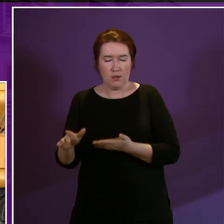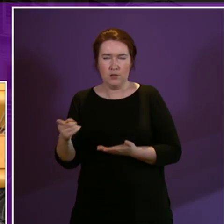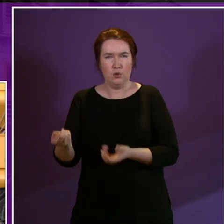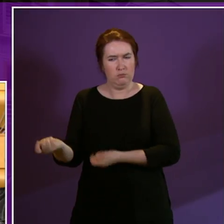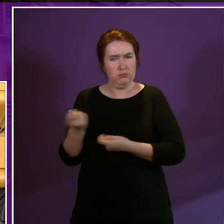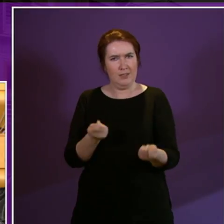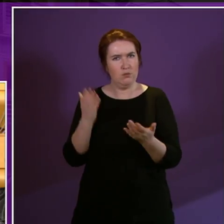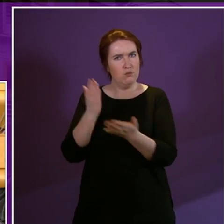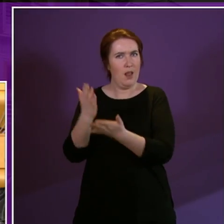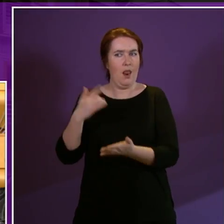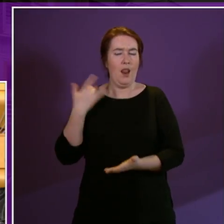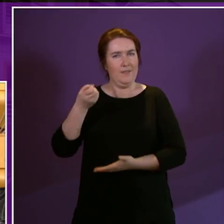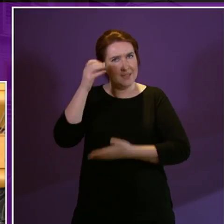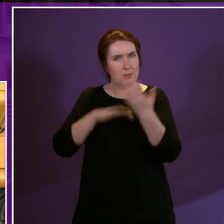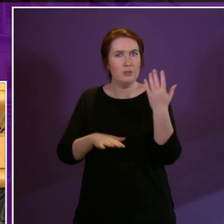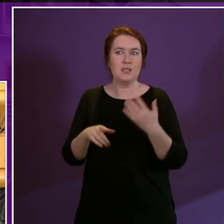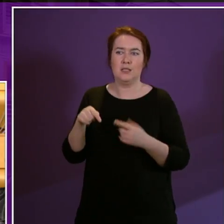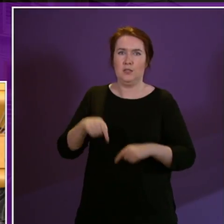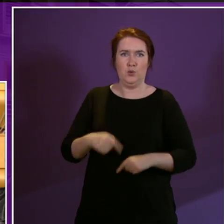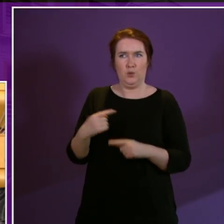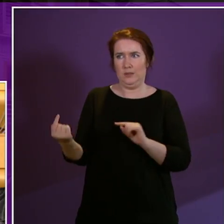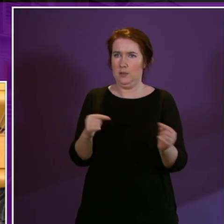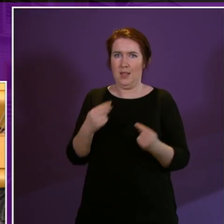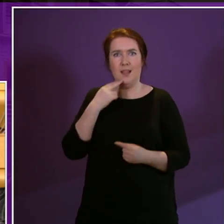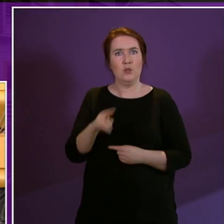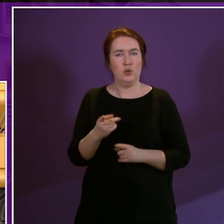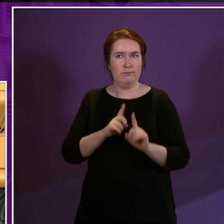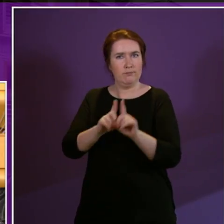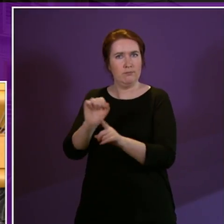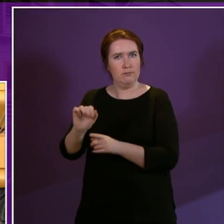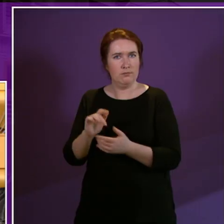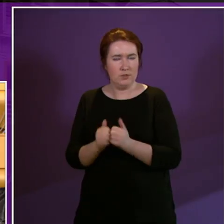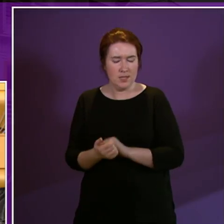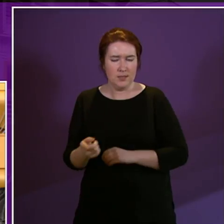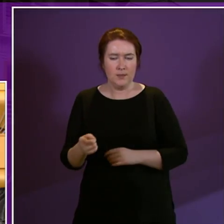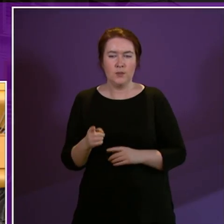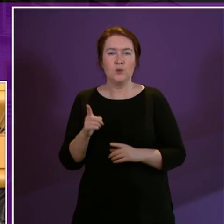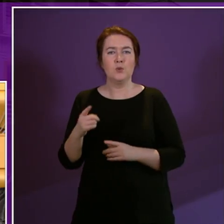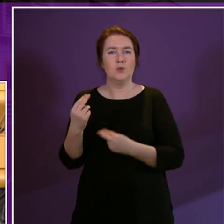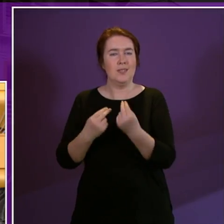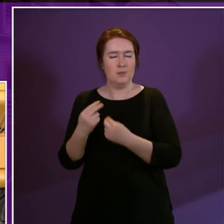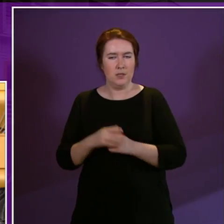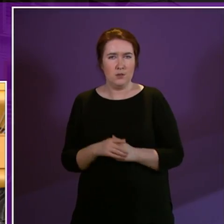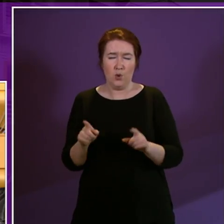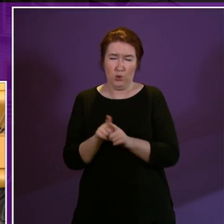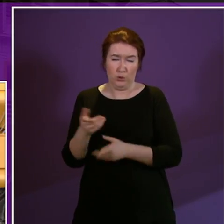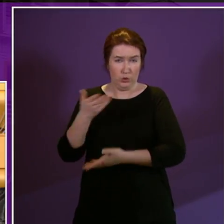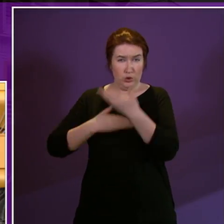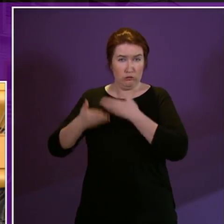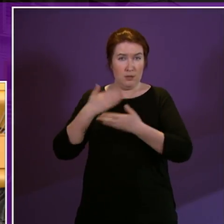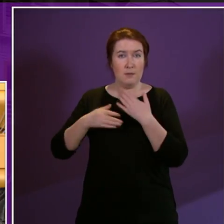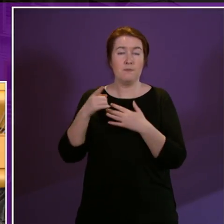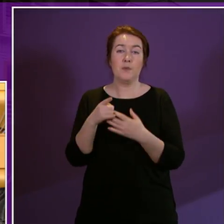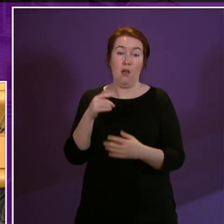experience to the debate this afternoon and for describing not only the impact that had